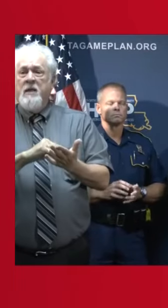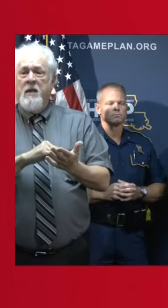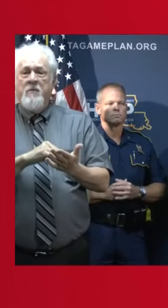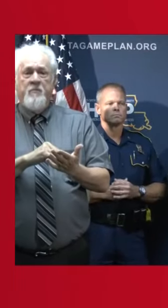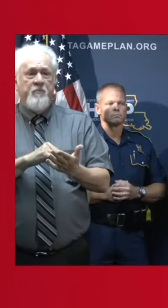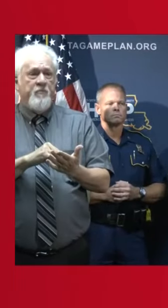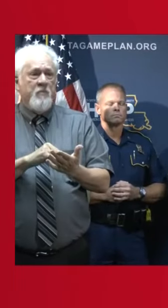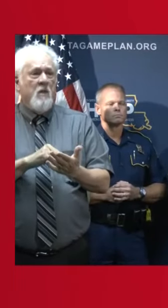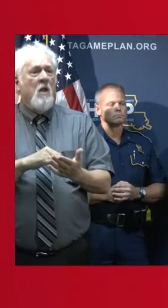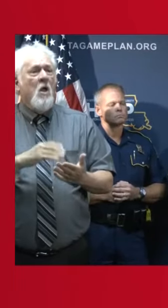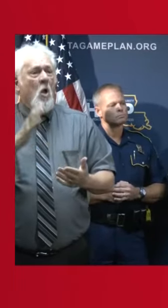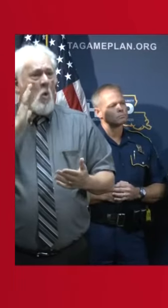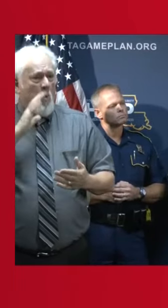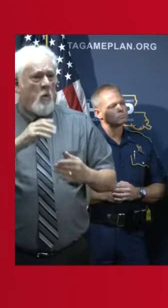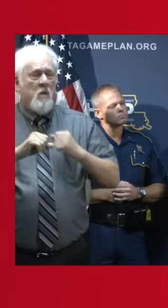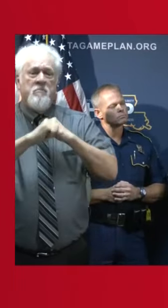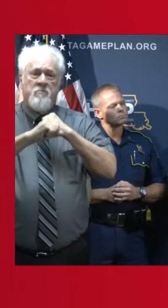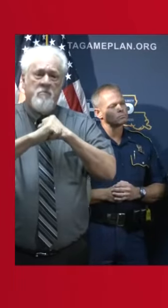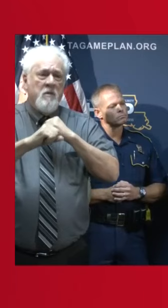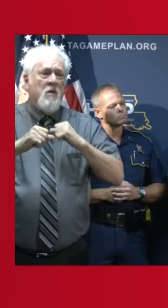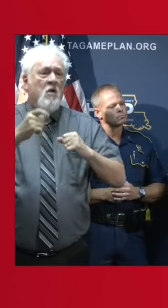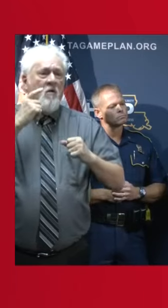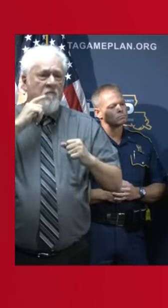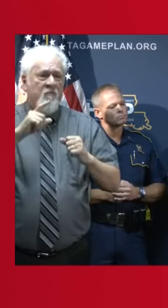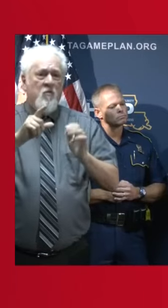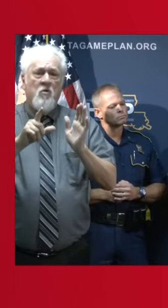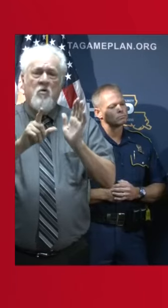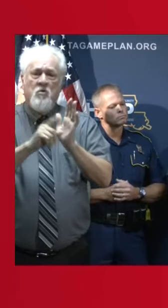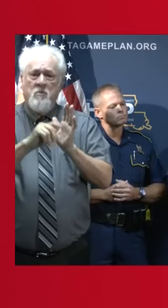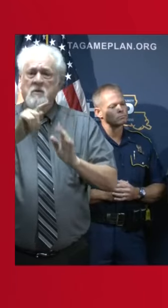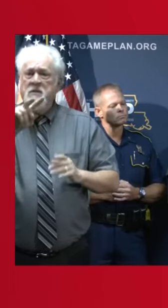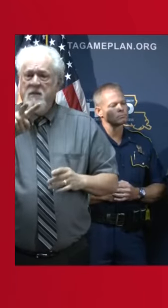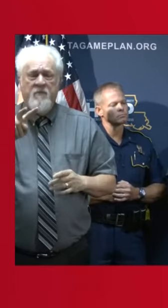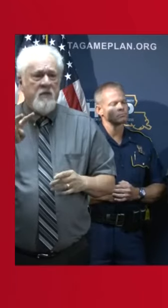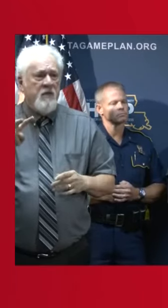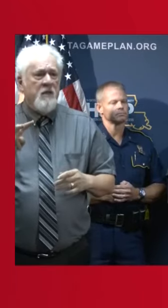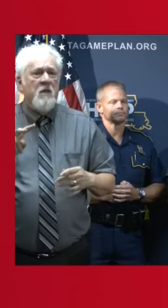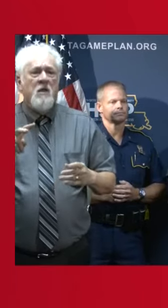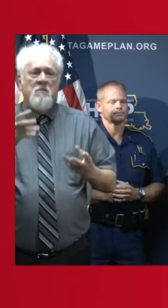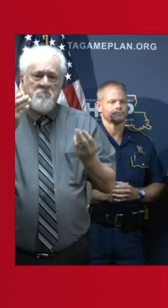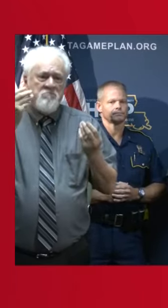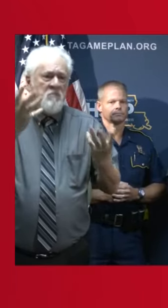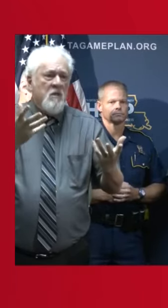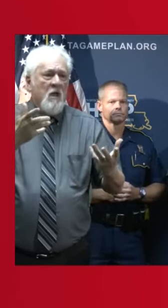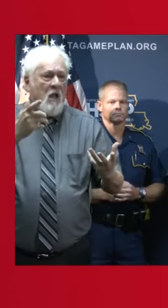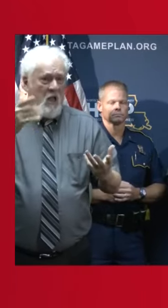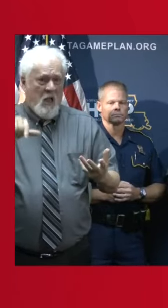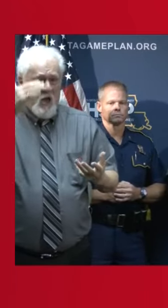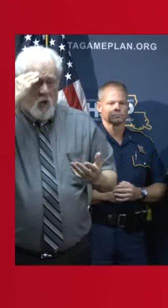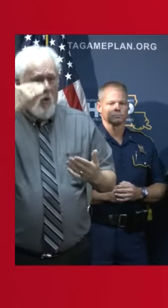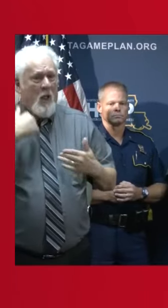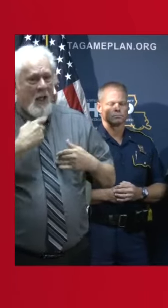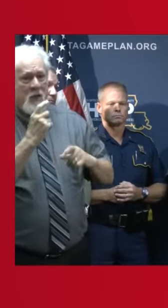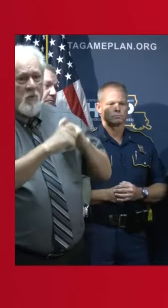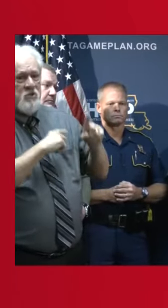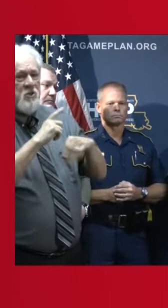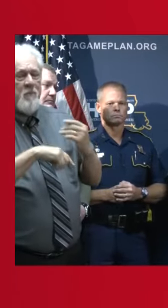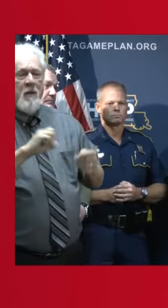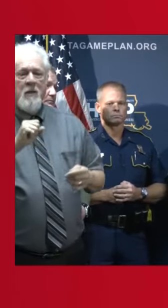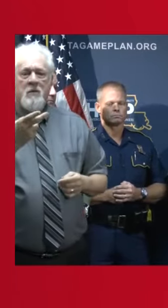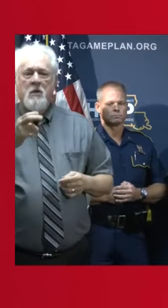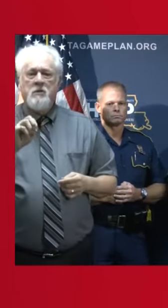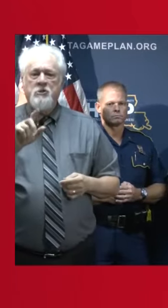Again, we're going to be putting out also for the press, we're going to be putting out some information because I know that you have had some questions on shelters.